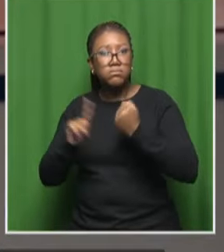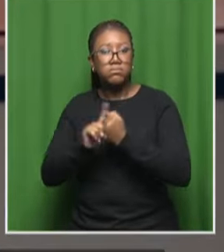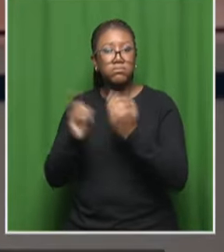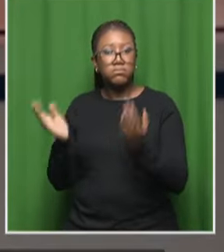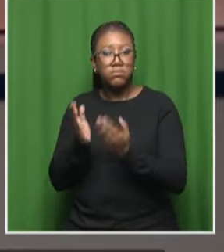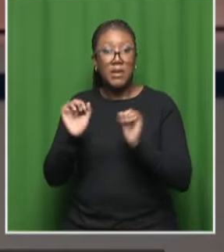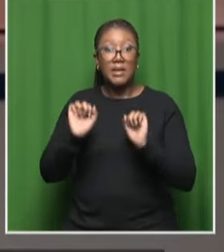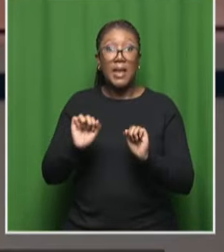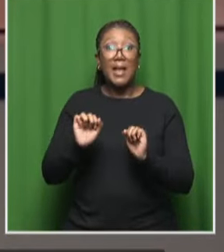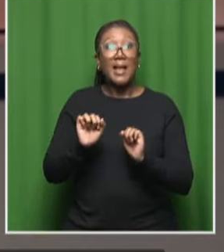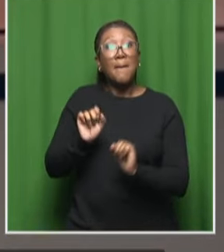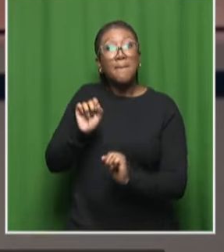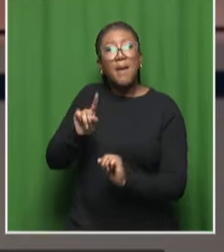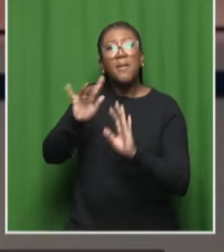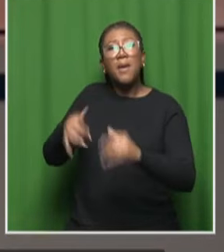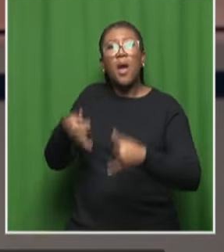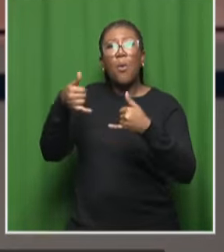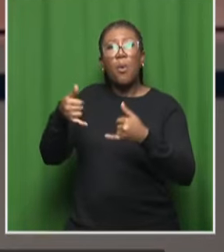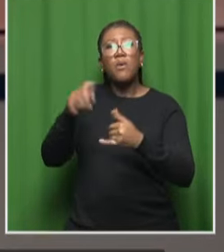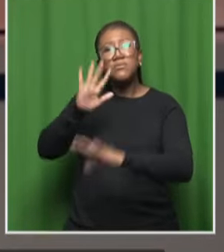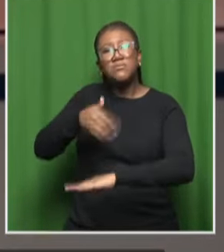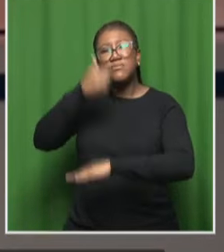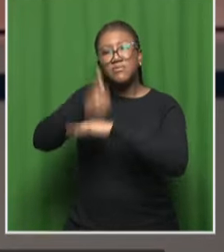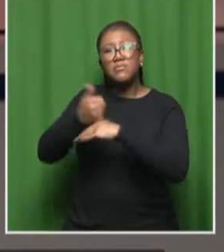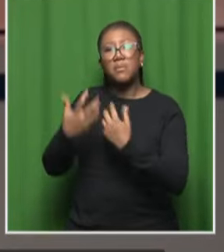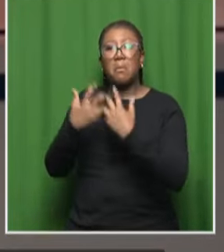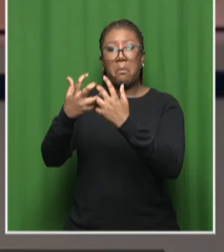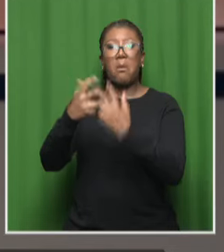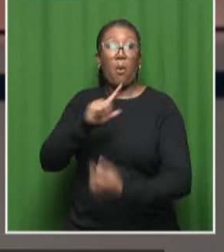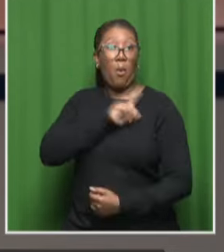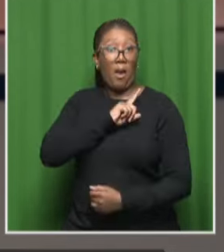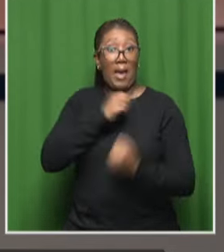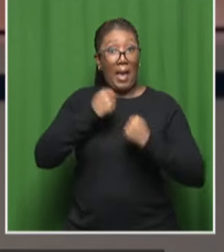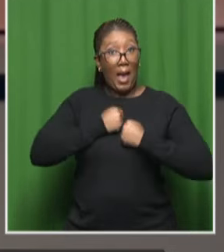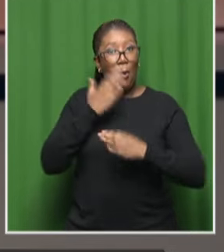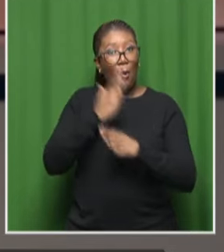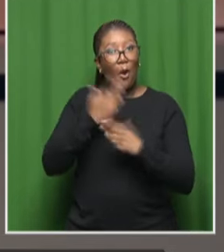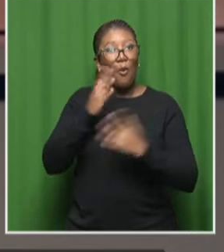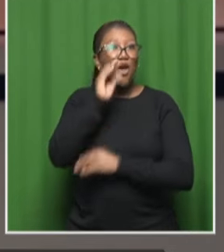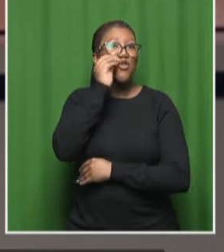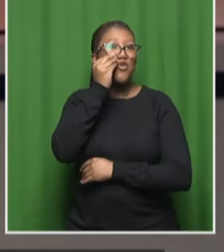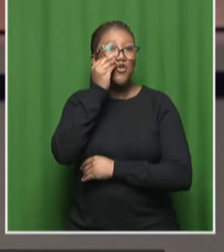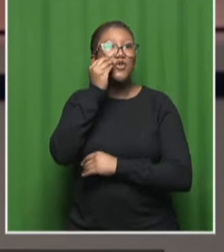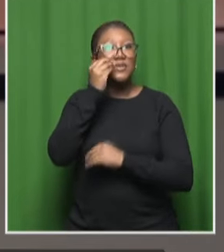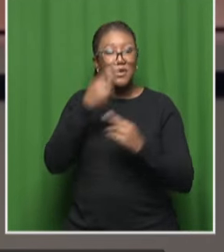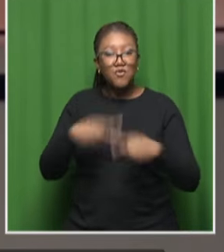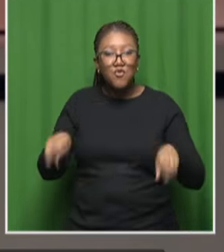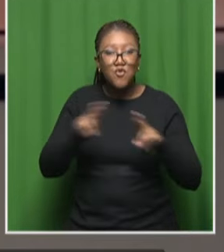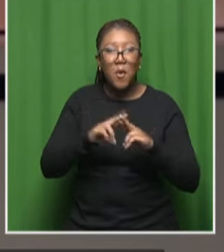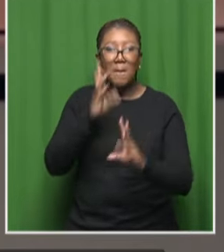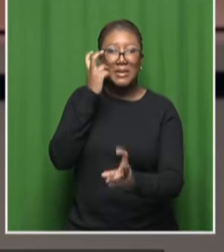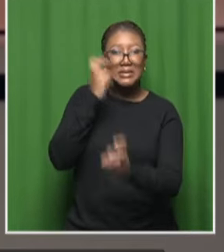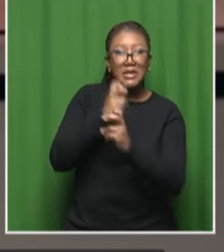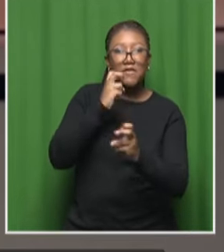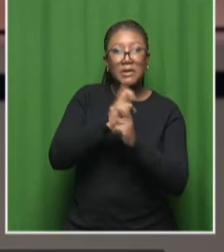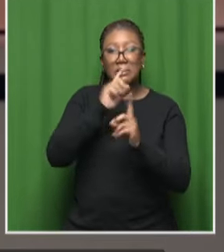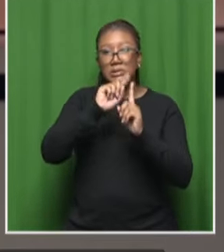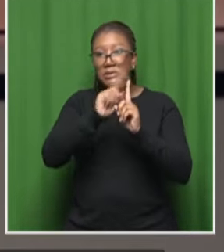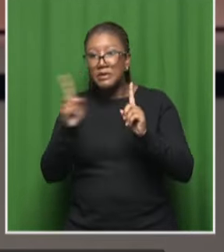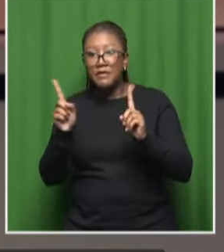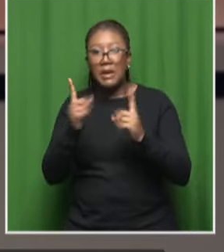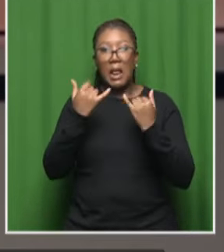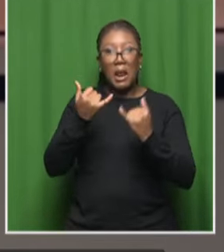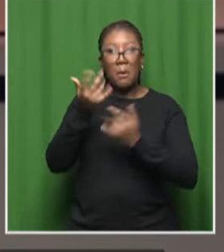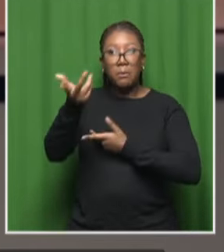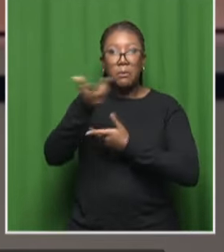inspiration behind the awards is the fact that I spent some years in the newsroom you know you know we deal with hard news and I go to chat with